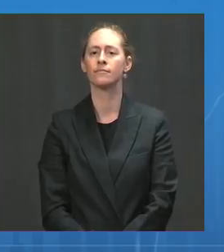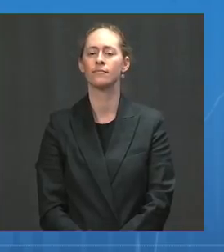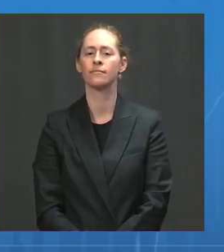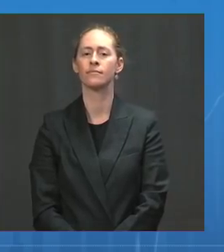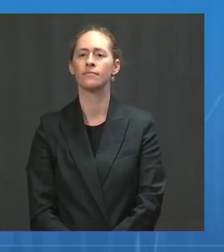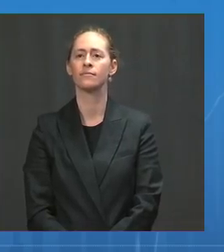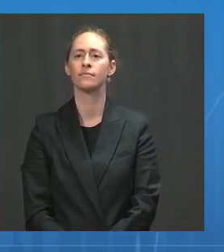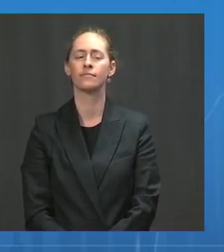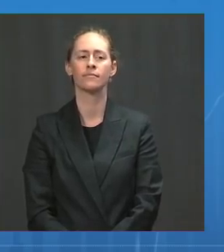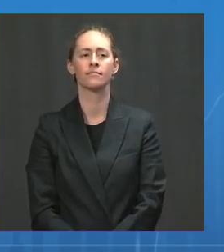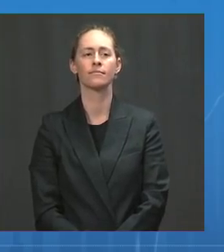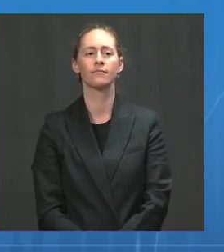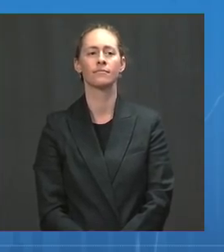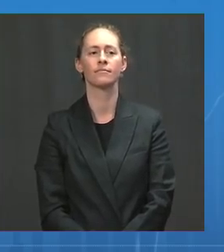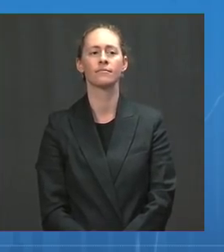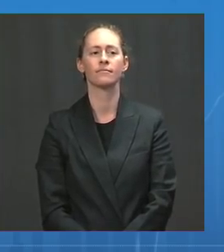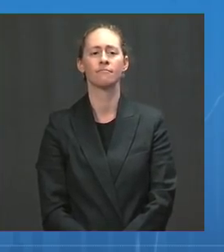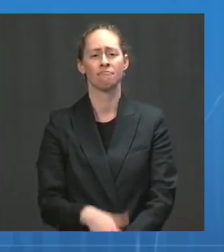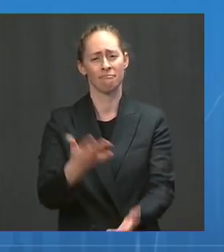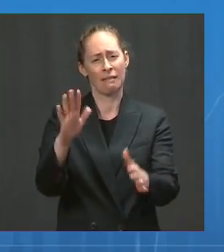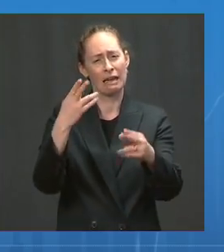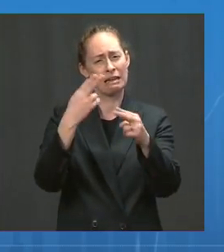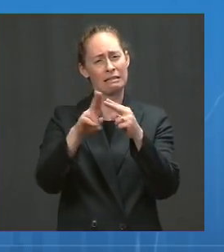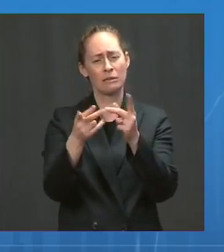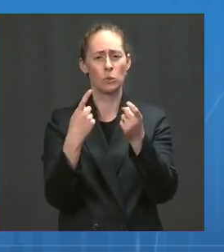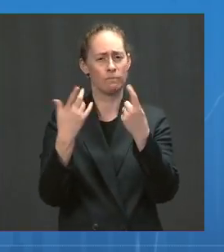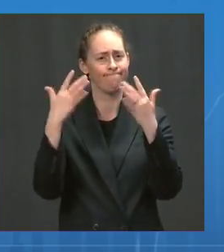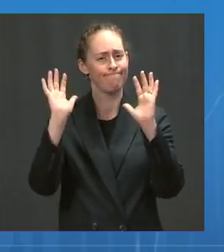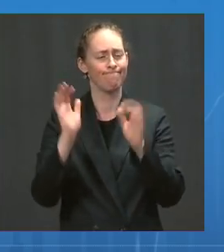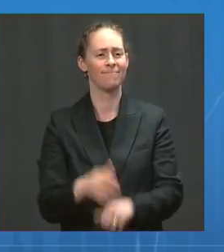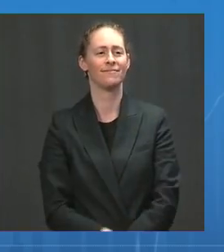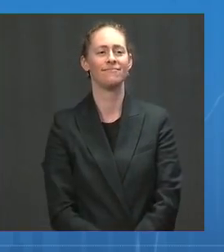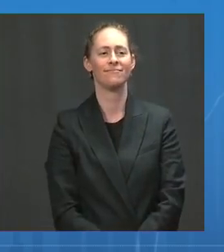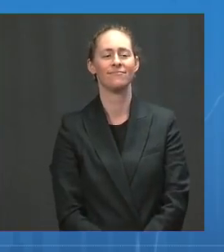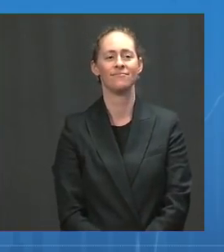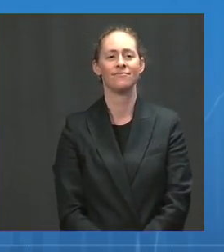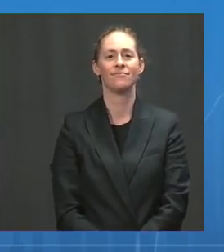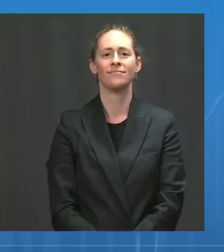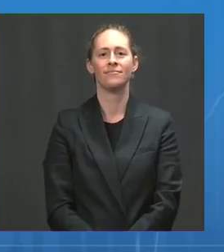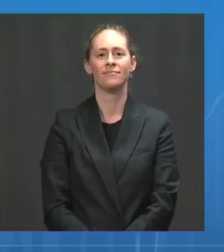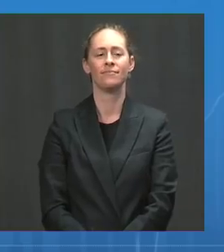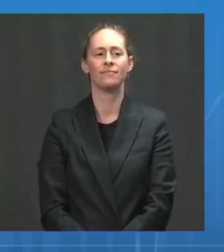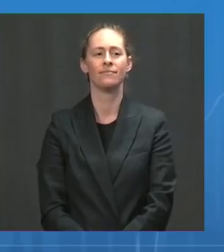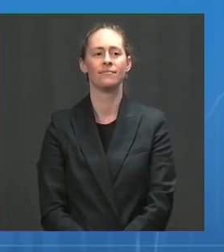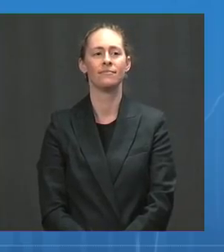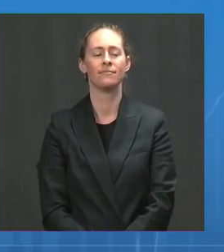Thanks, Jeff. We only have time for a few questions today. First, let's go to Carl O'Donnell at Royer's.